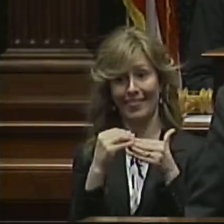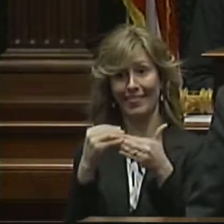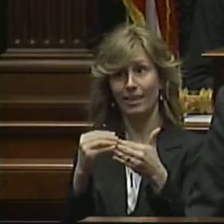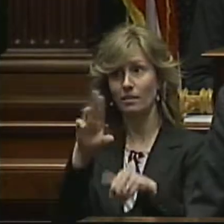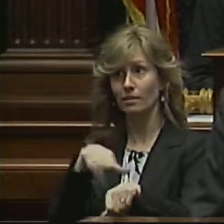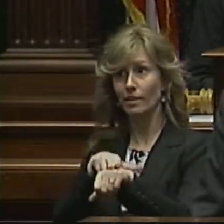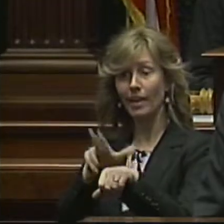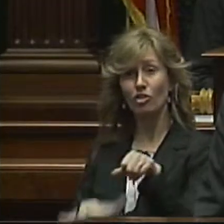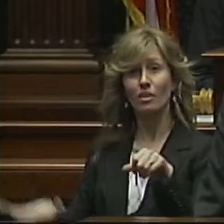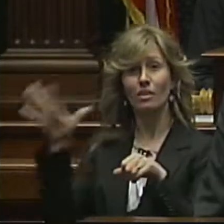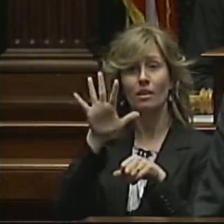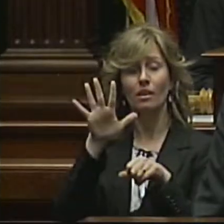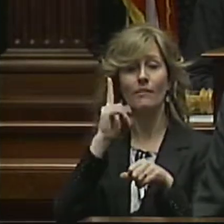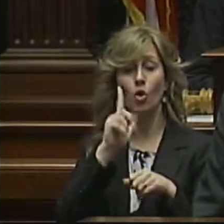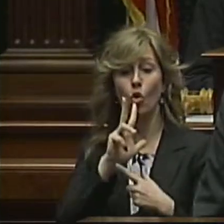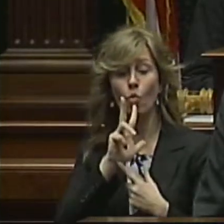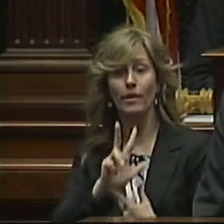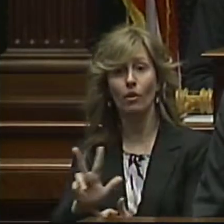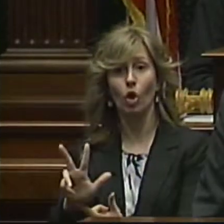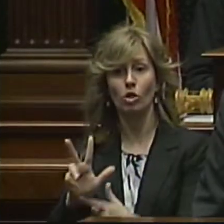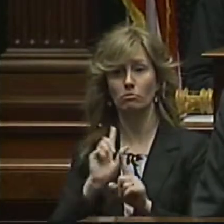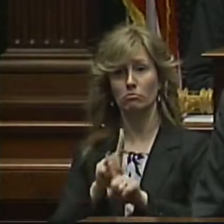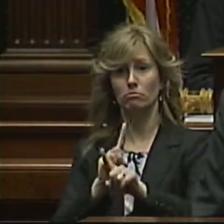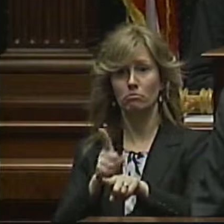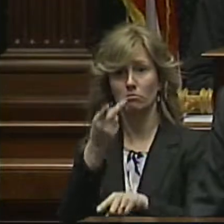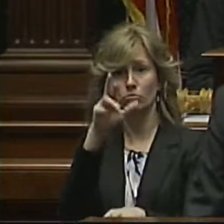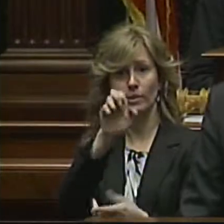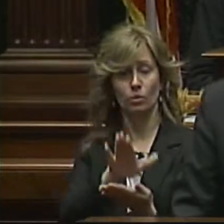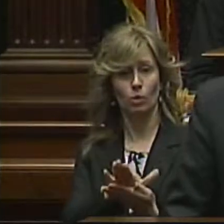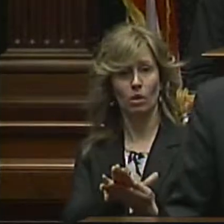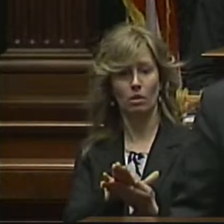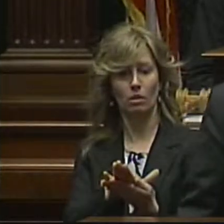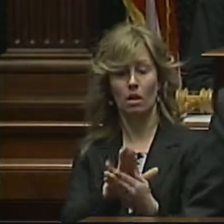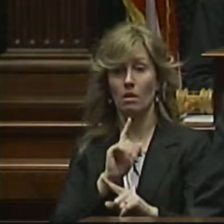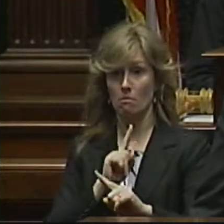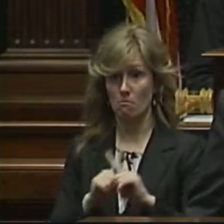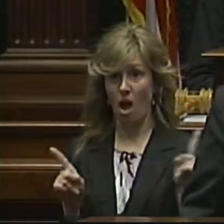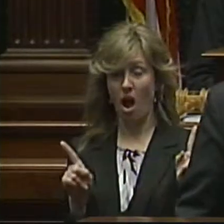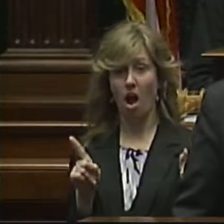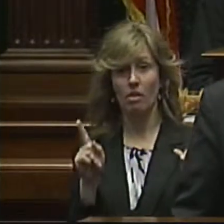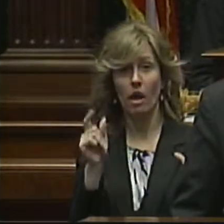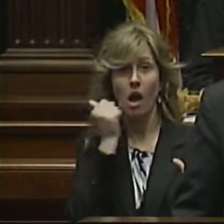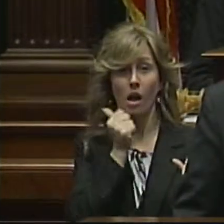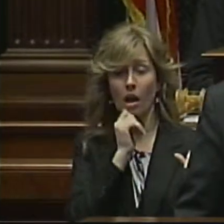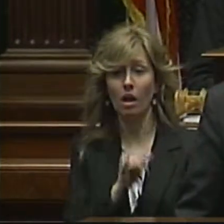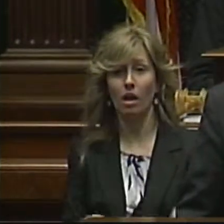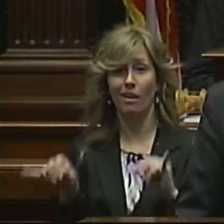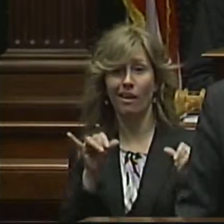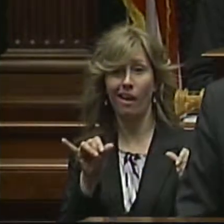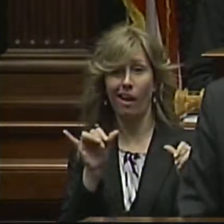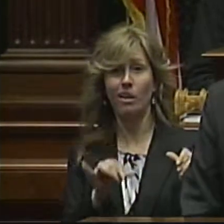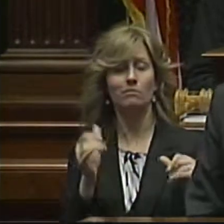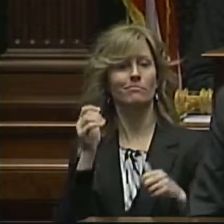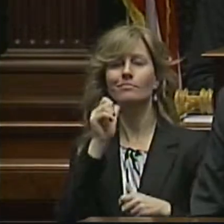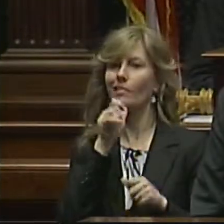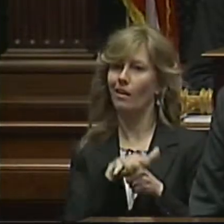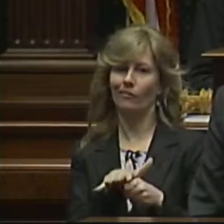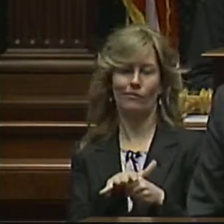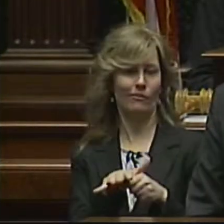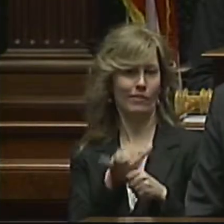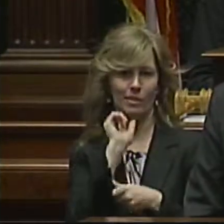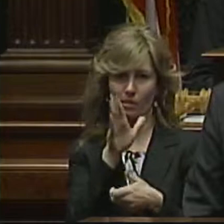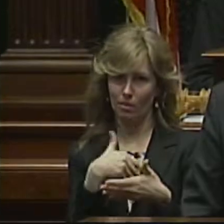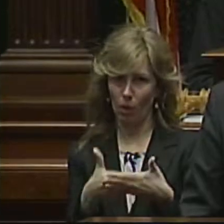in the number of three-year-olds attending preschool. But the status quo is not enough. It's not even close.